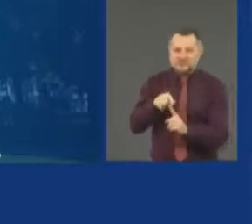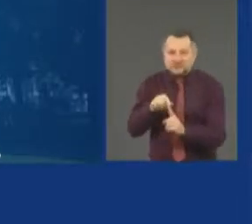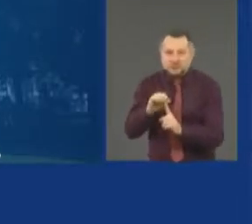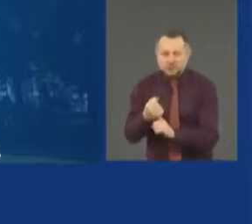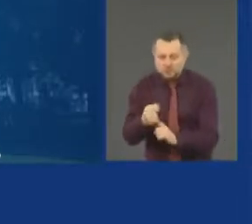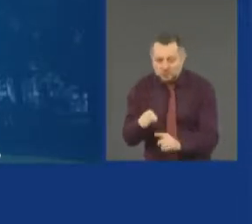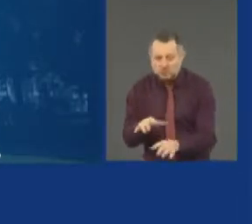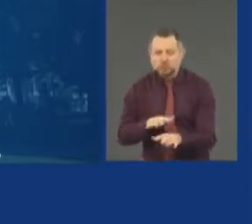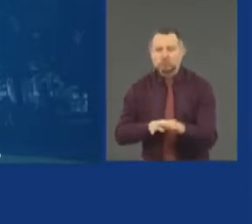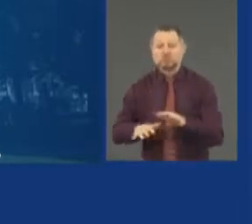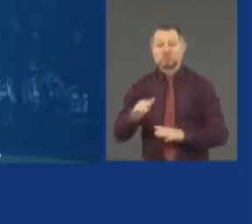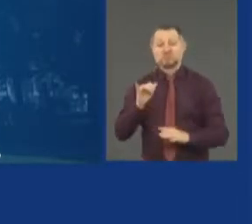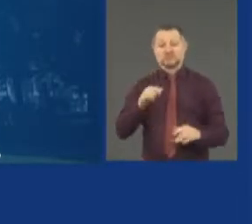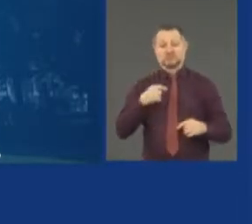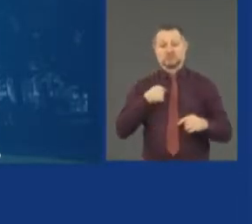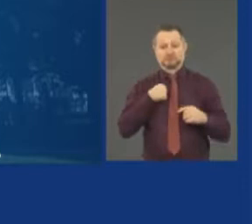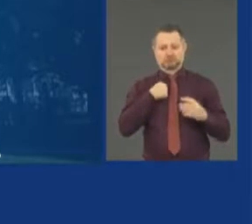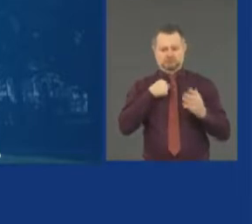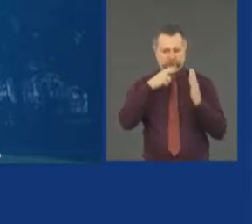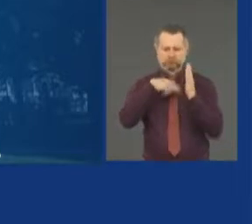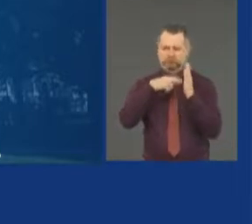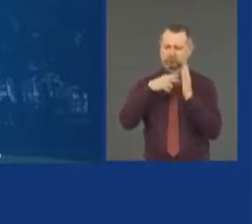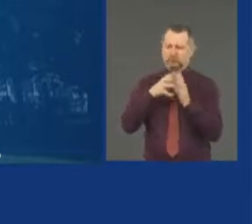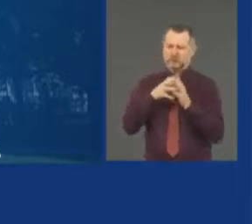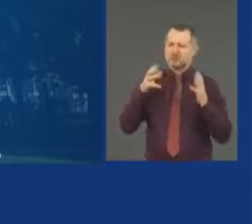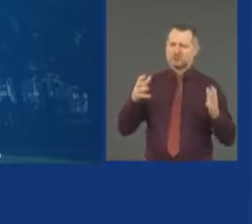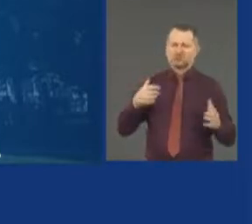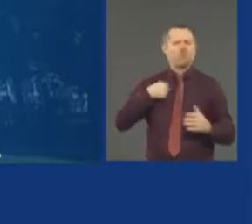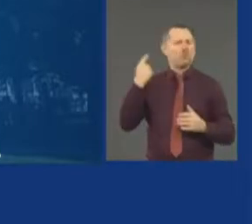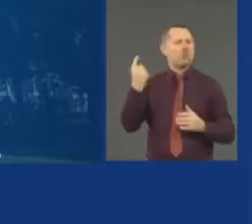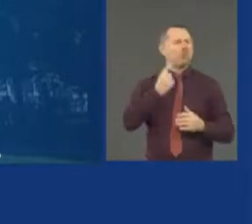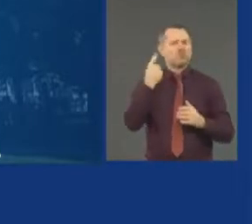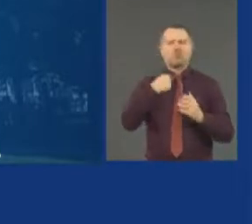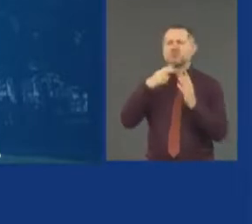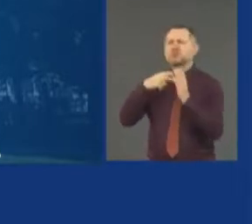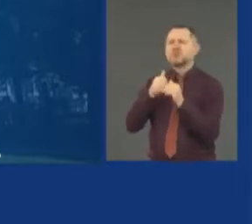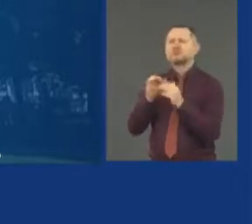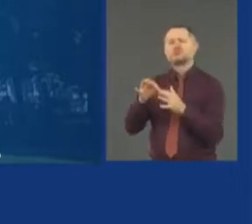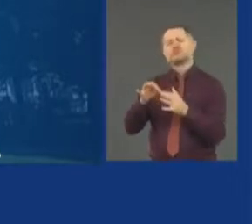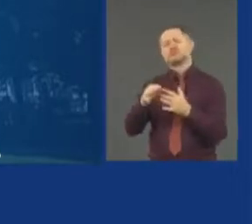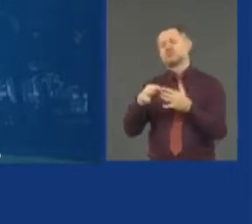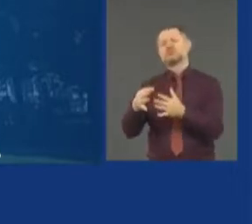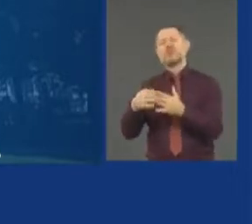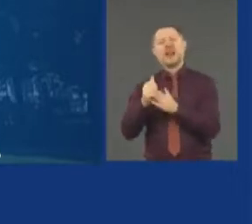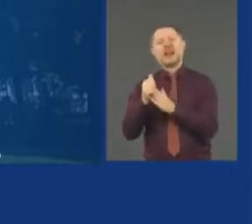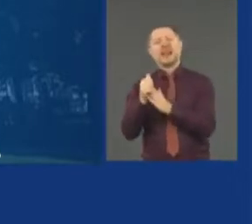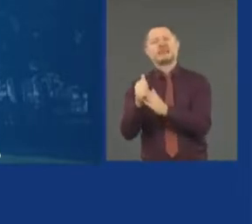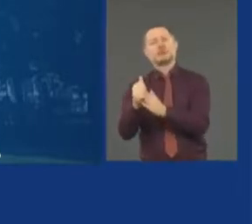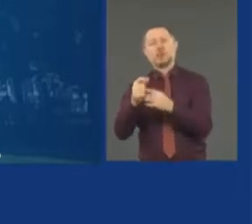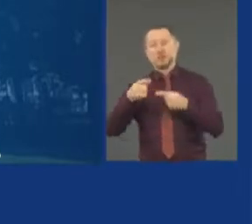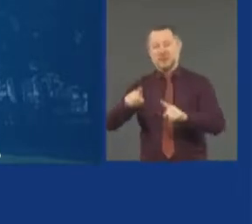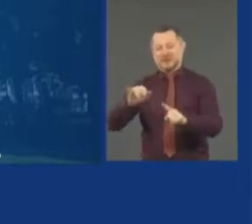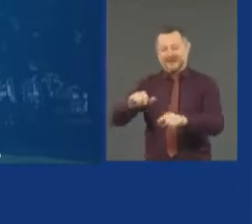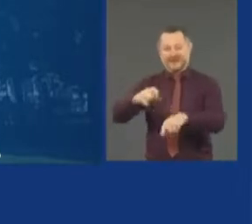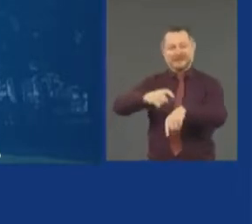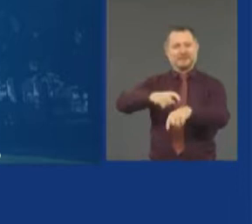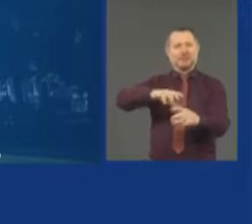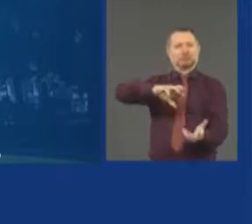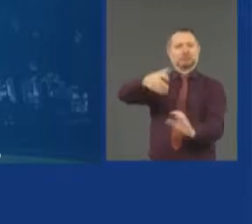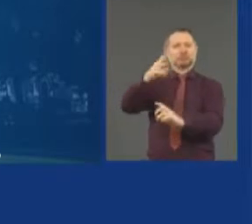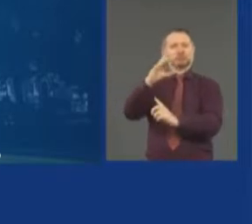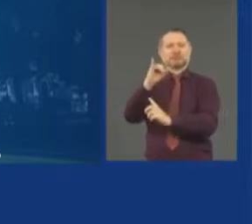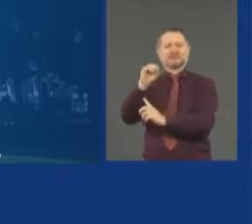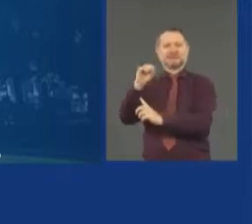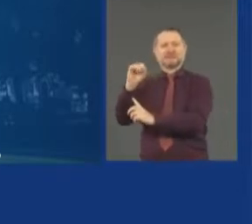of reading, always have, about leadership in a crisis, especially government leadership in a crisis. When is government most